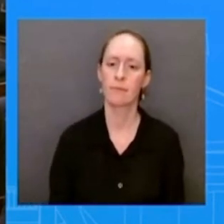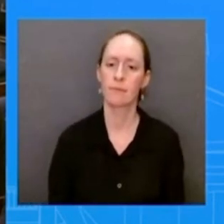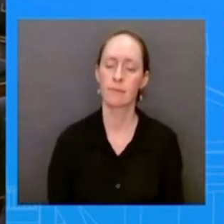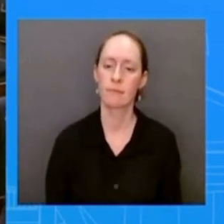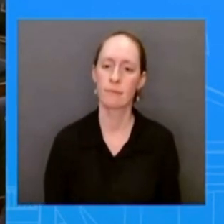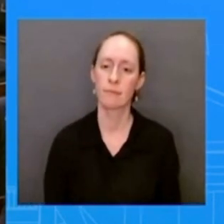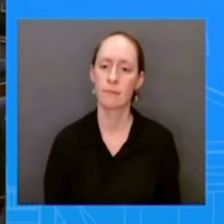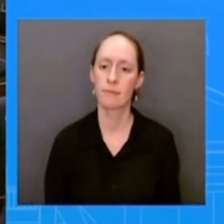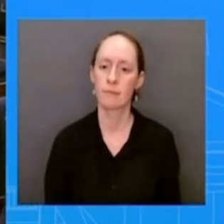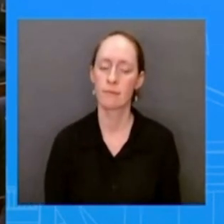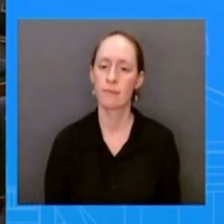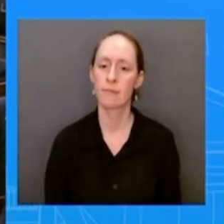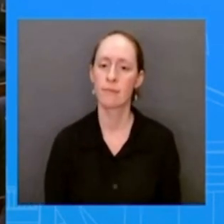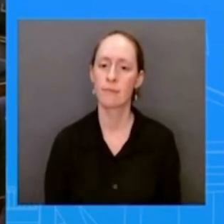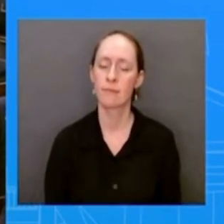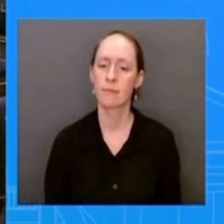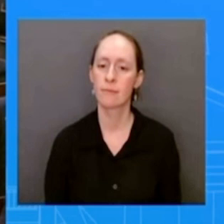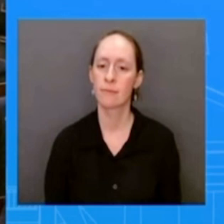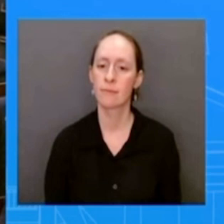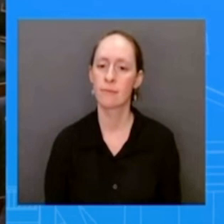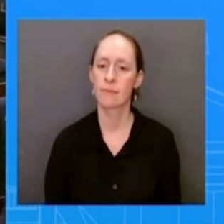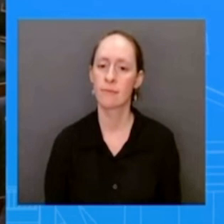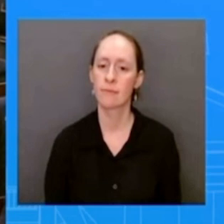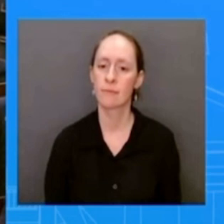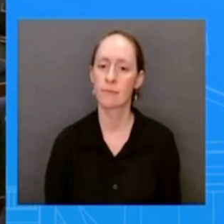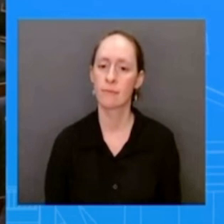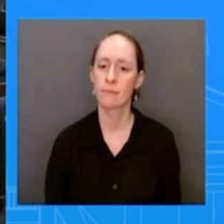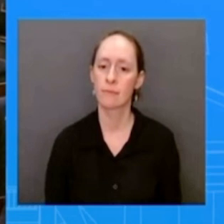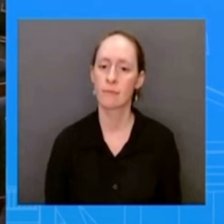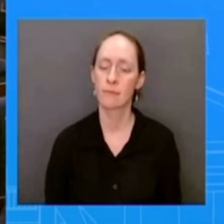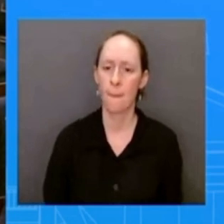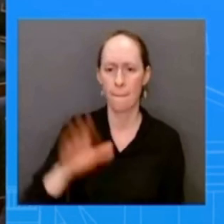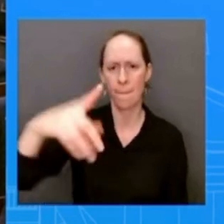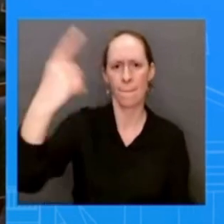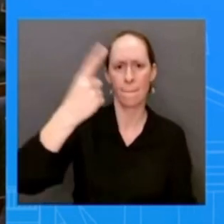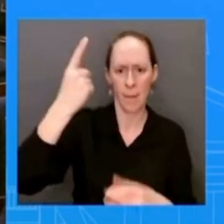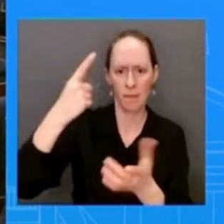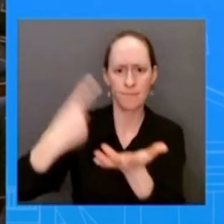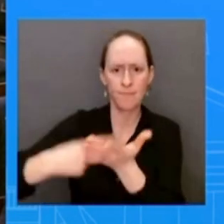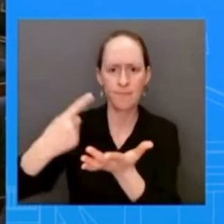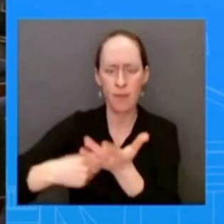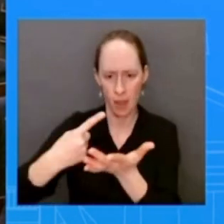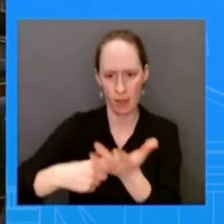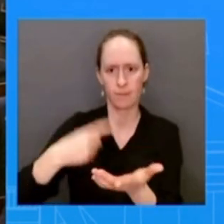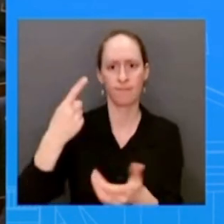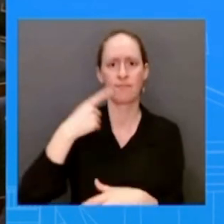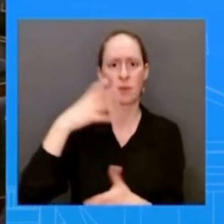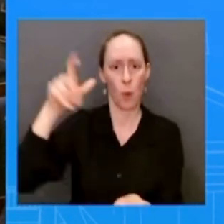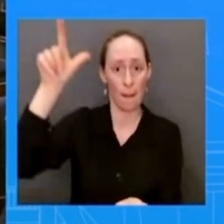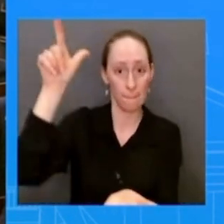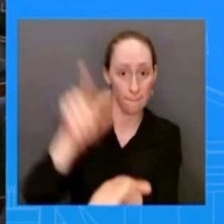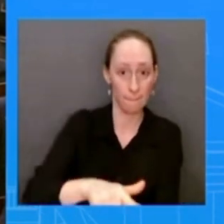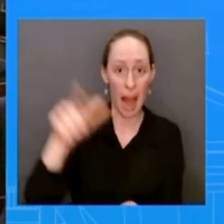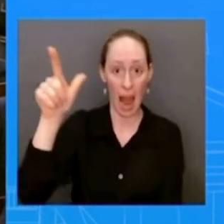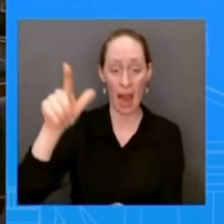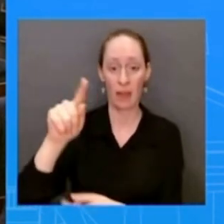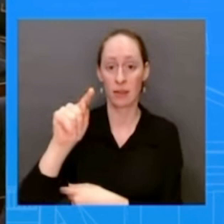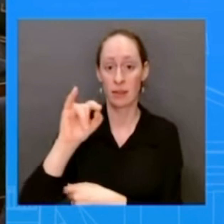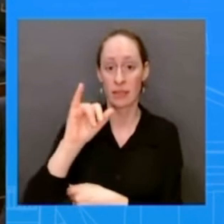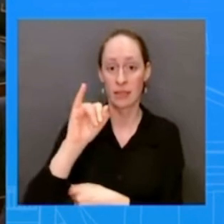every voter under 35. um the administration's review of tiktok's been going on for more than two years now which is um